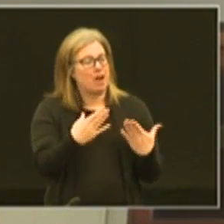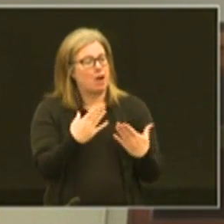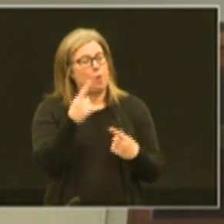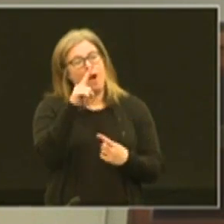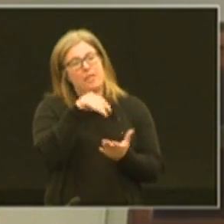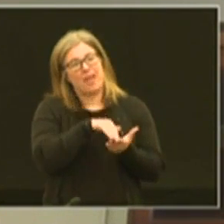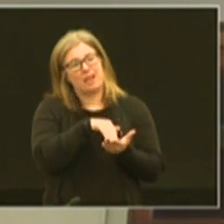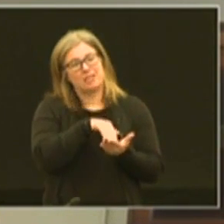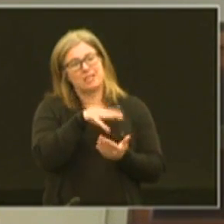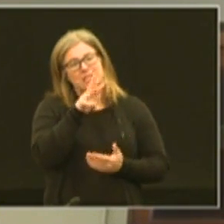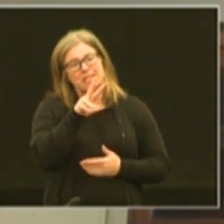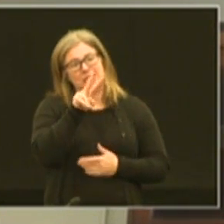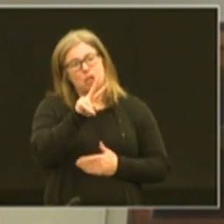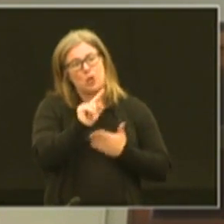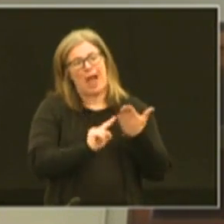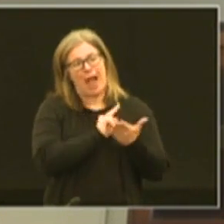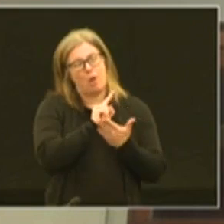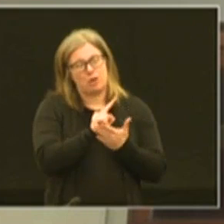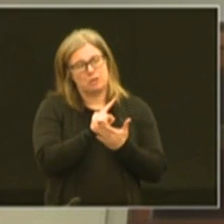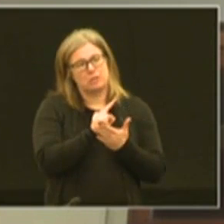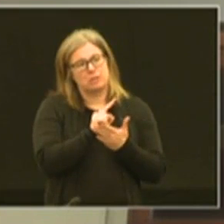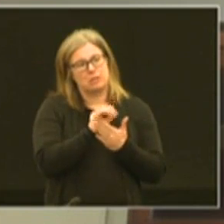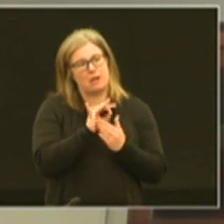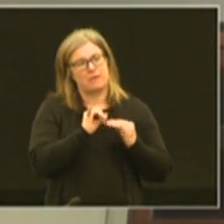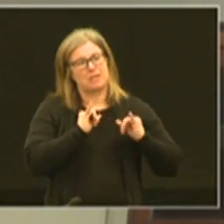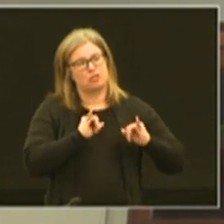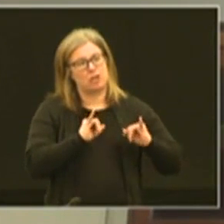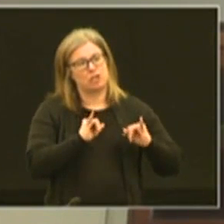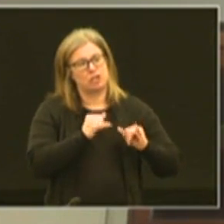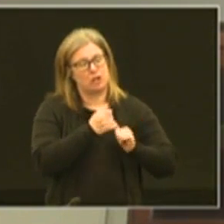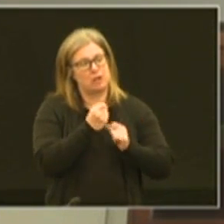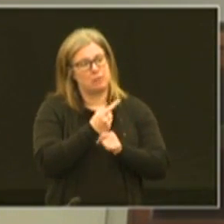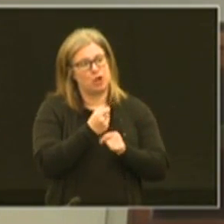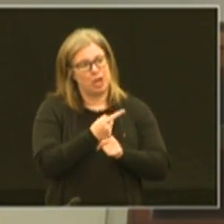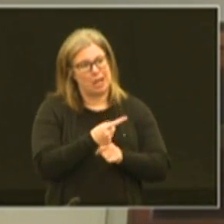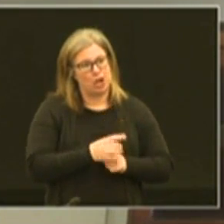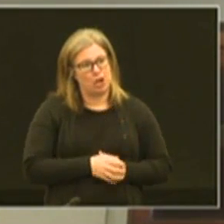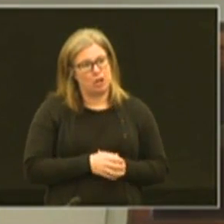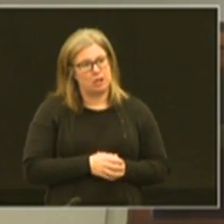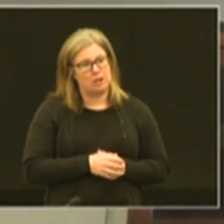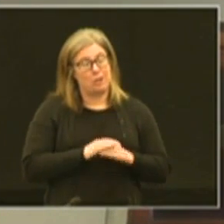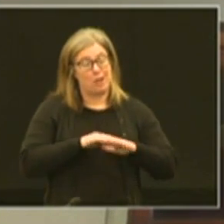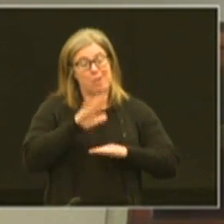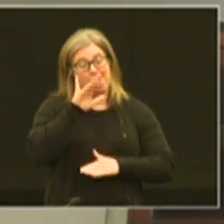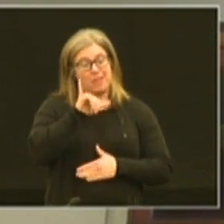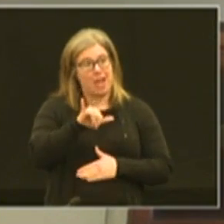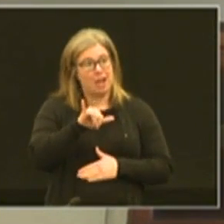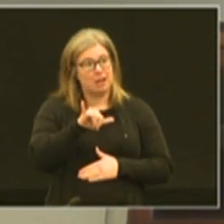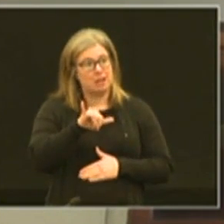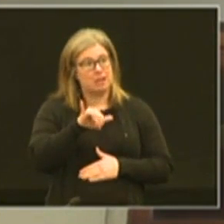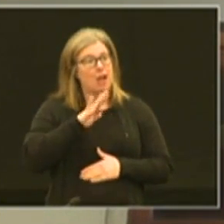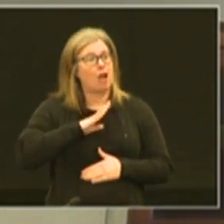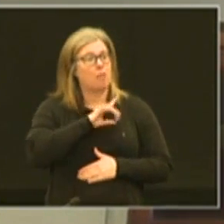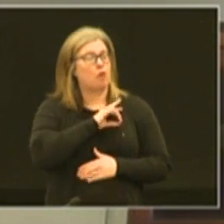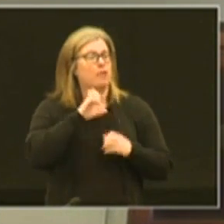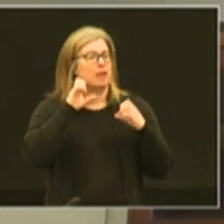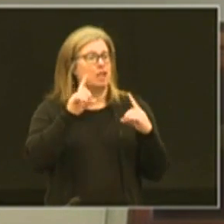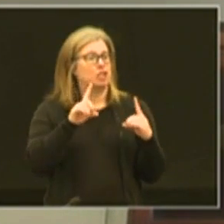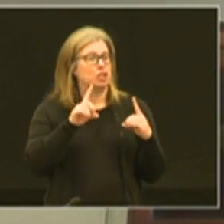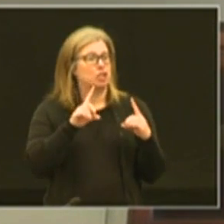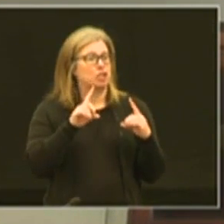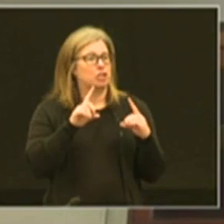1062 hours of instruction per year and if we go above that our board of education